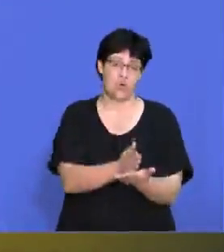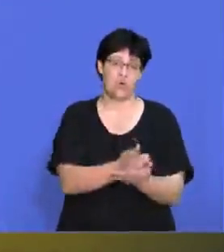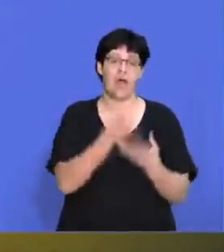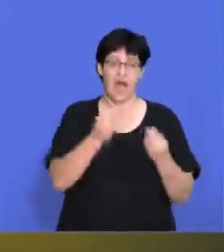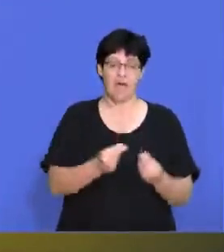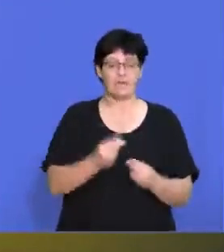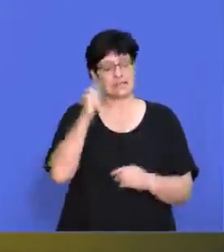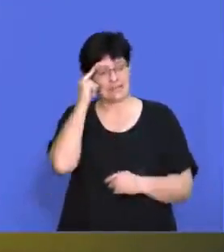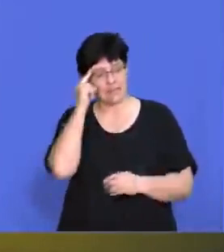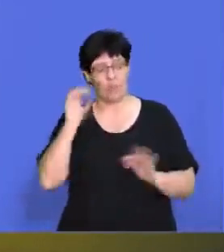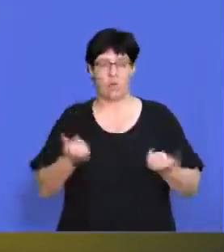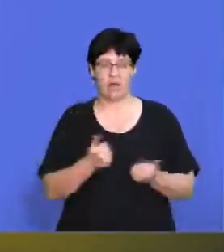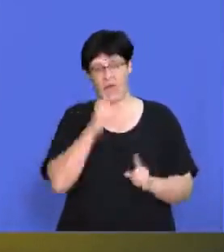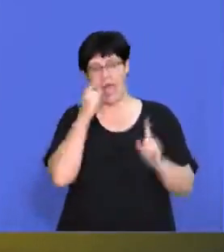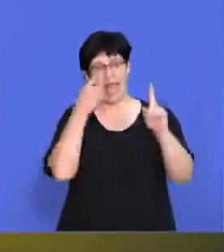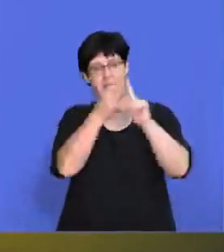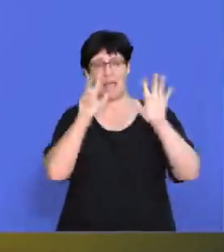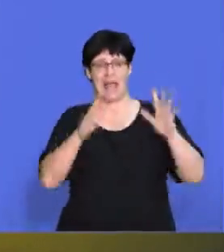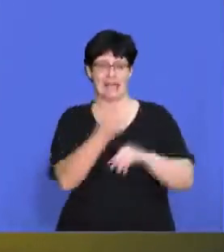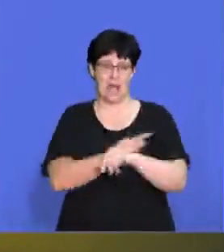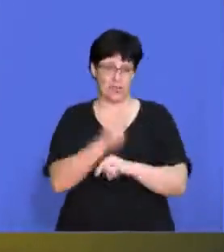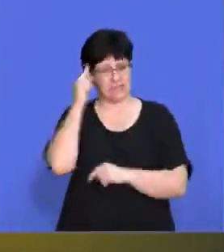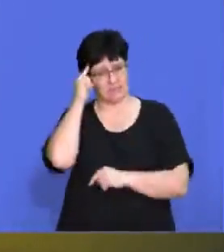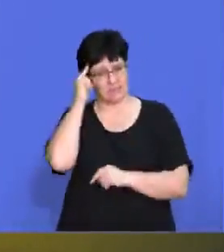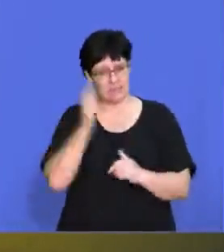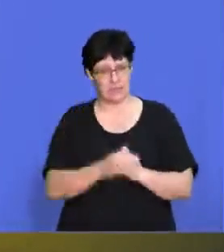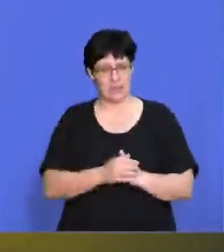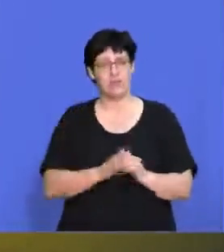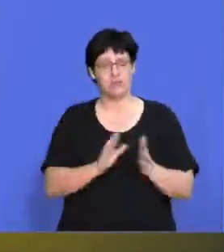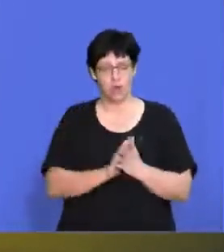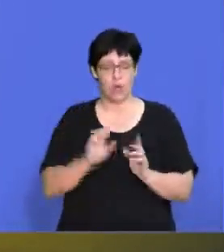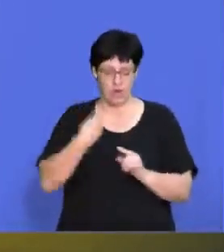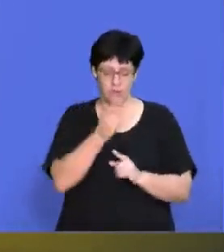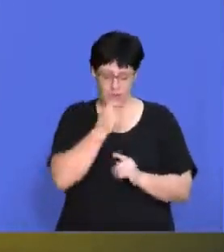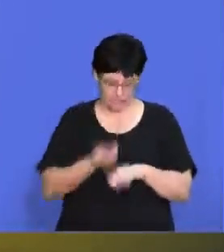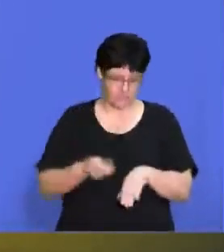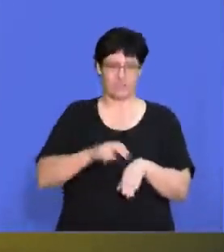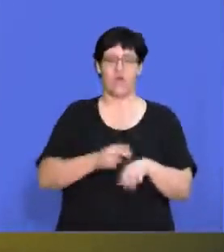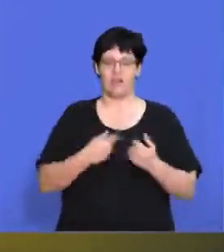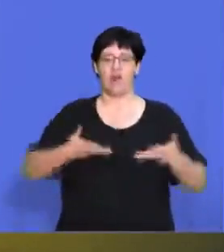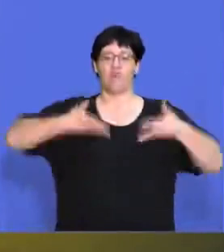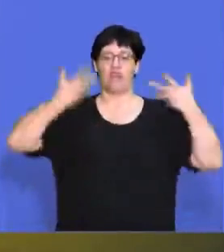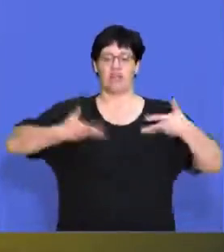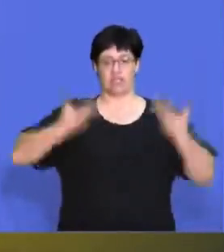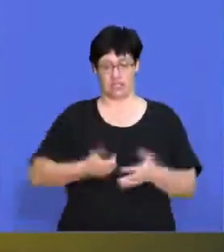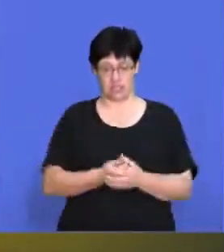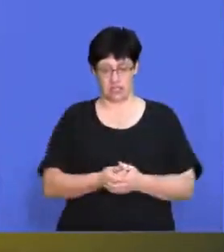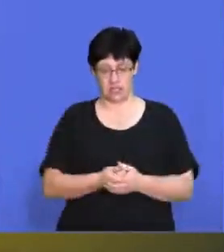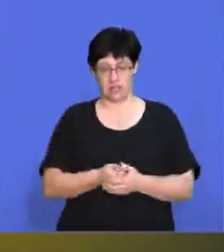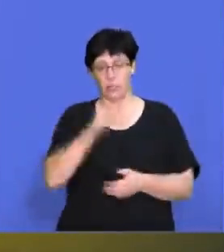Firstly, make sure you get a good night's rest. Please aim for eight hours so that your brain is feeling